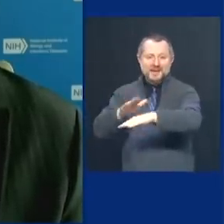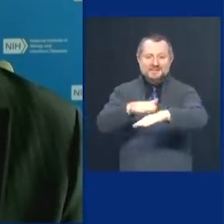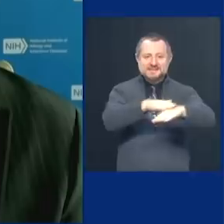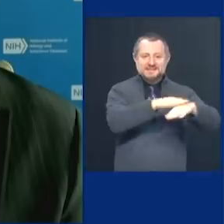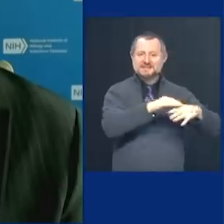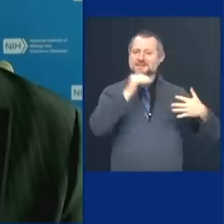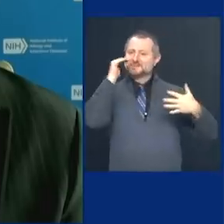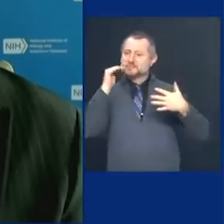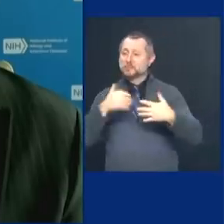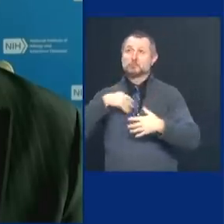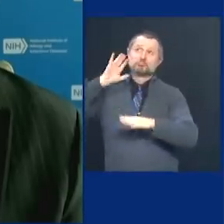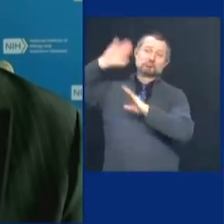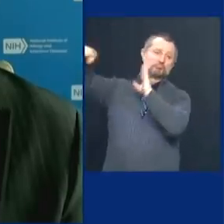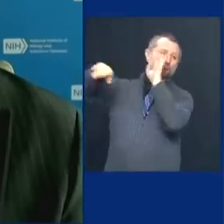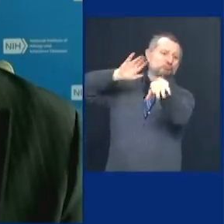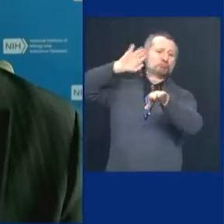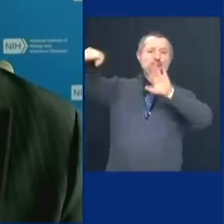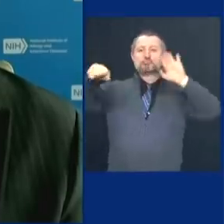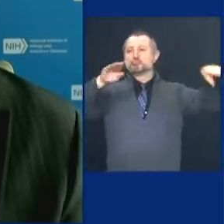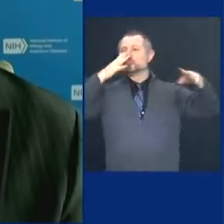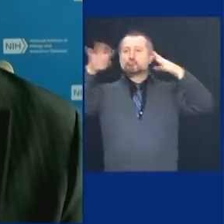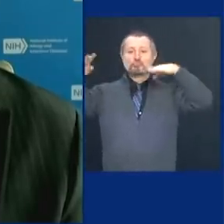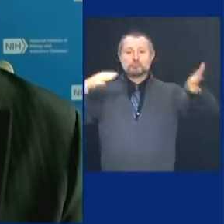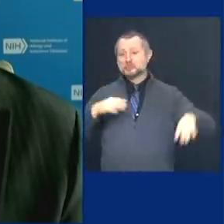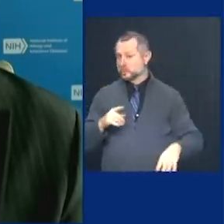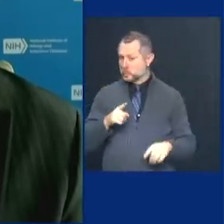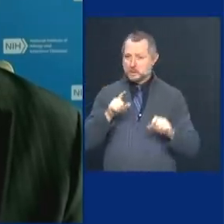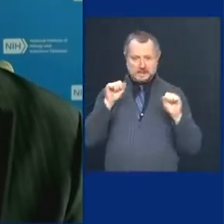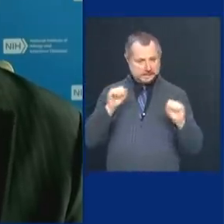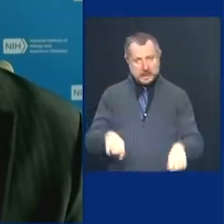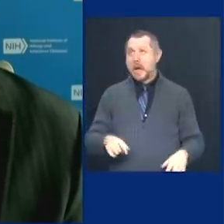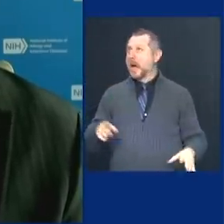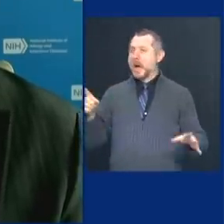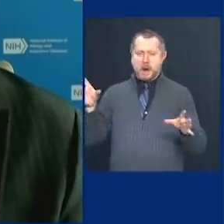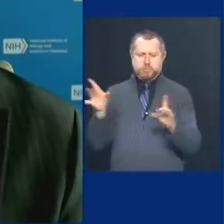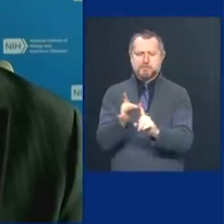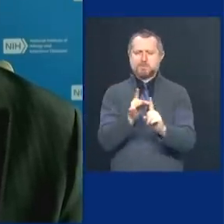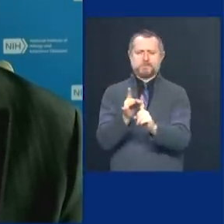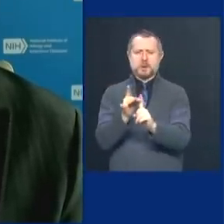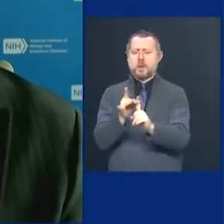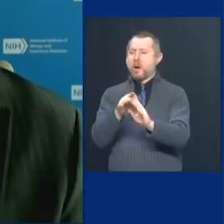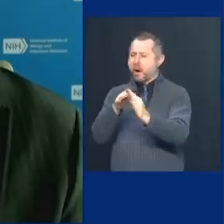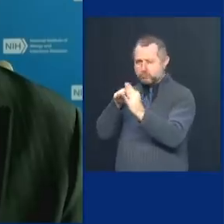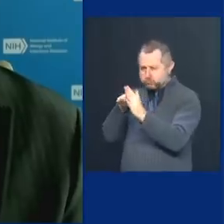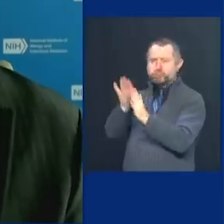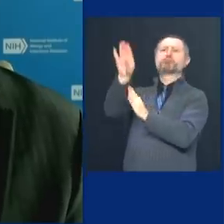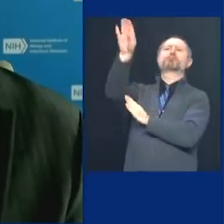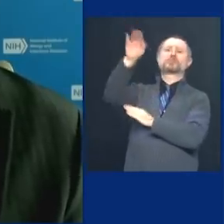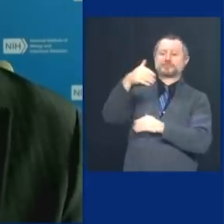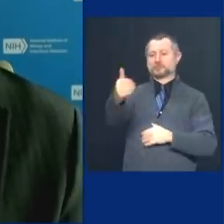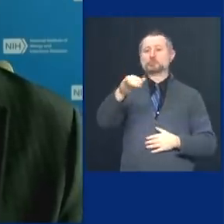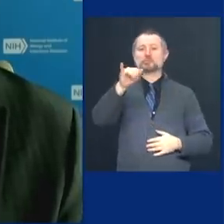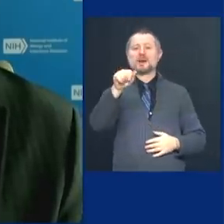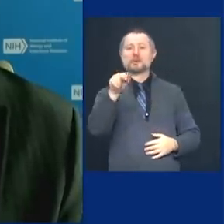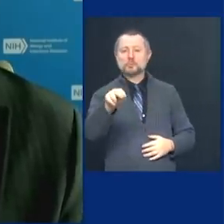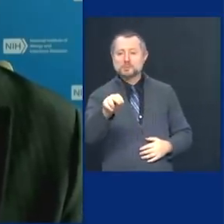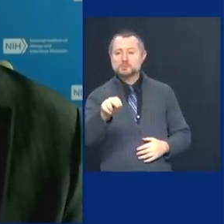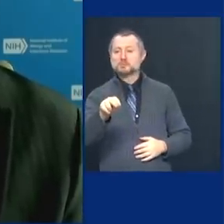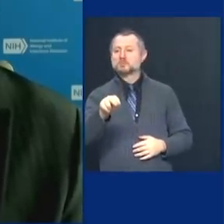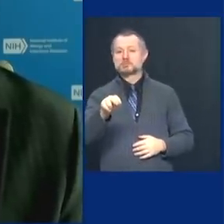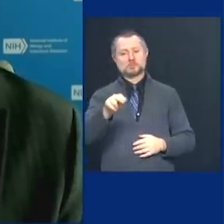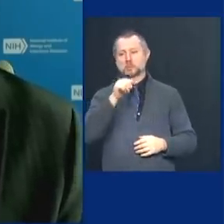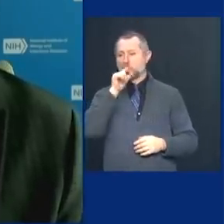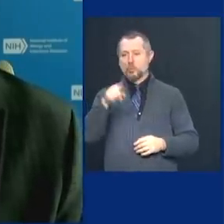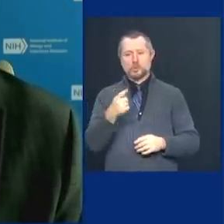that we could start to see things really get bad in the middle of January. So I think not only for New York State, but for